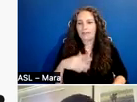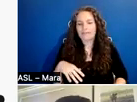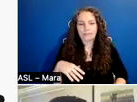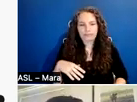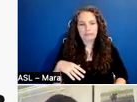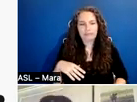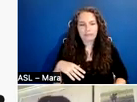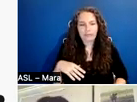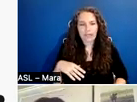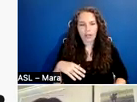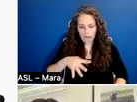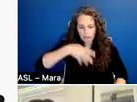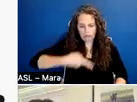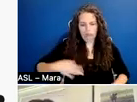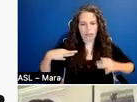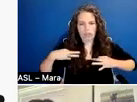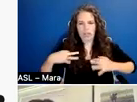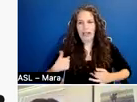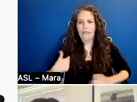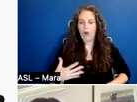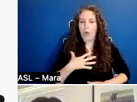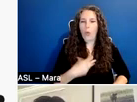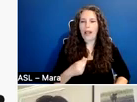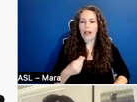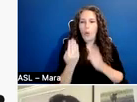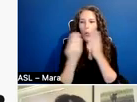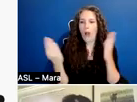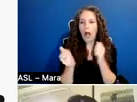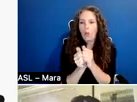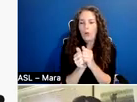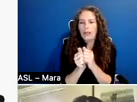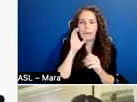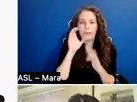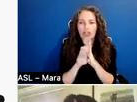a white wall with a photo of this Irish pig behind me.